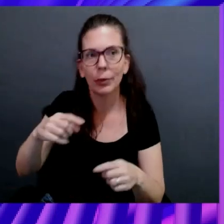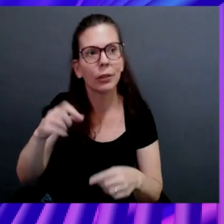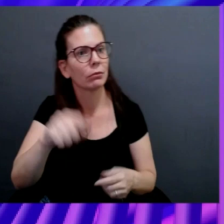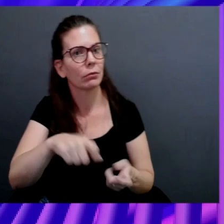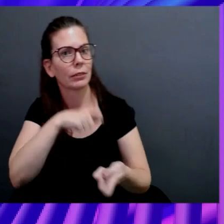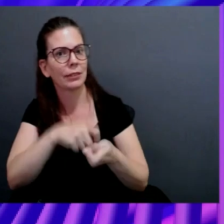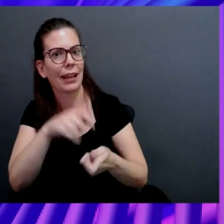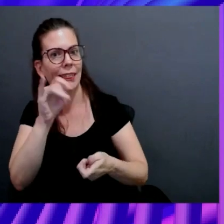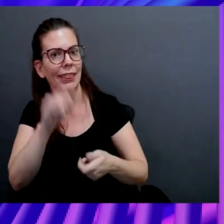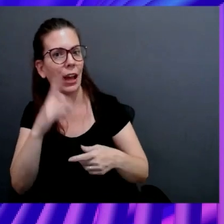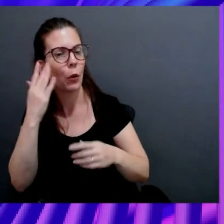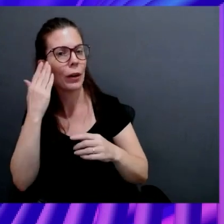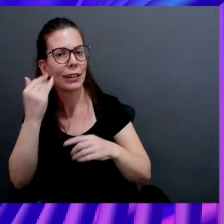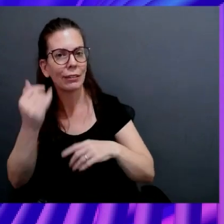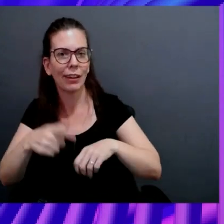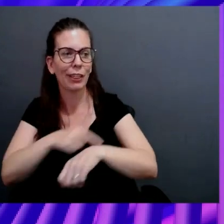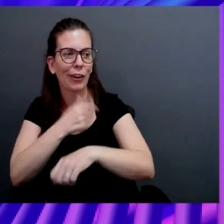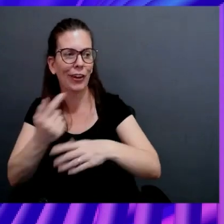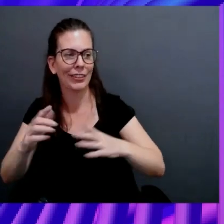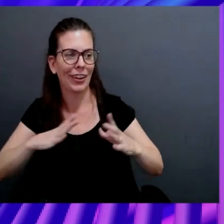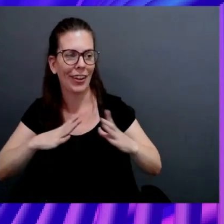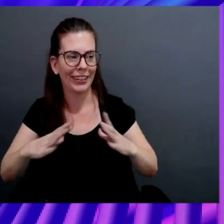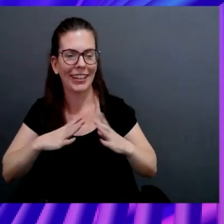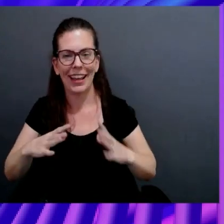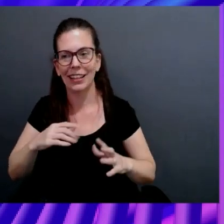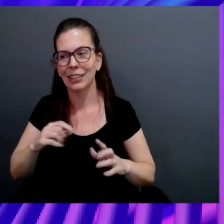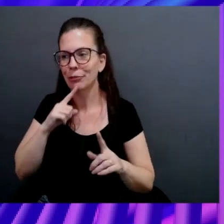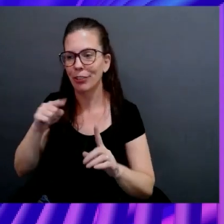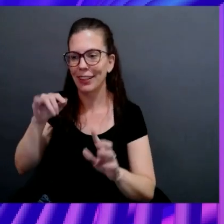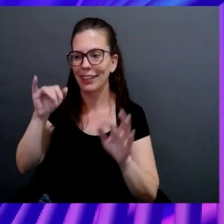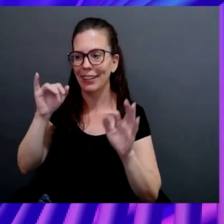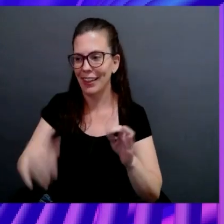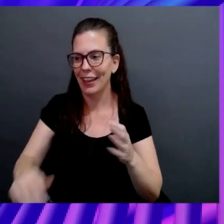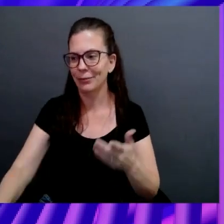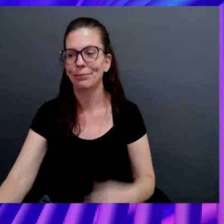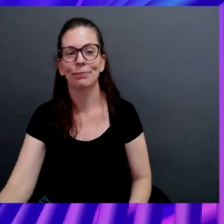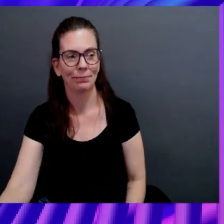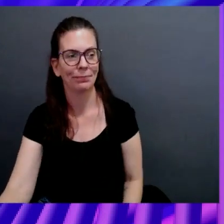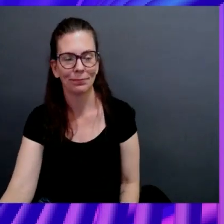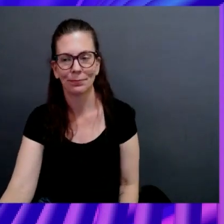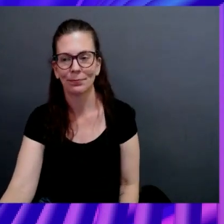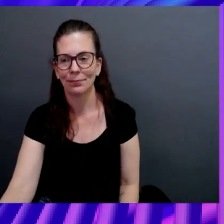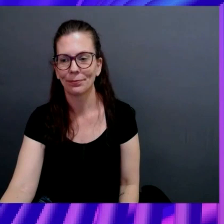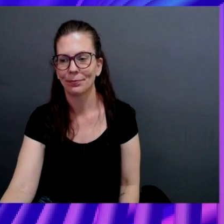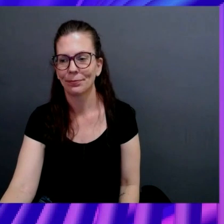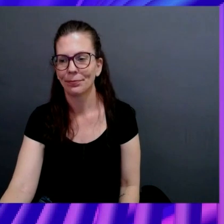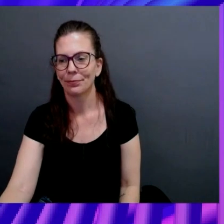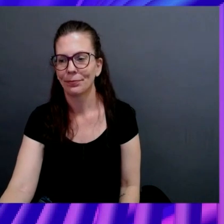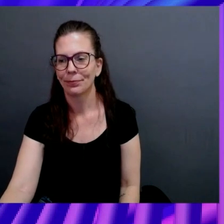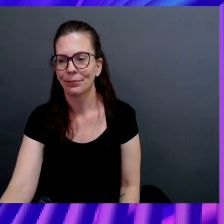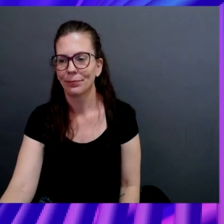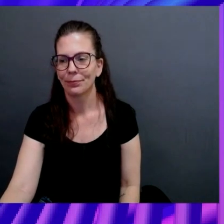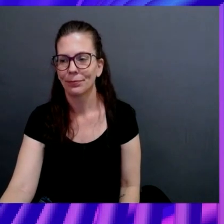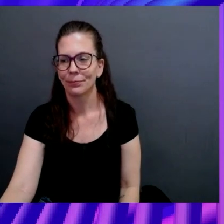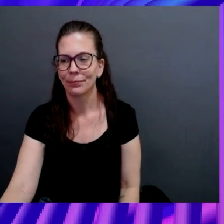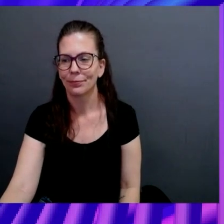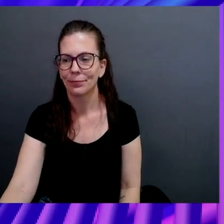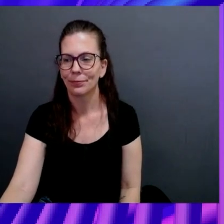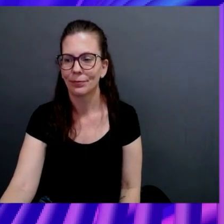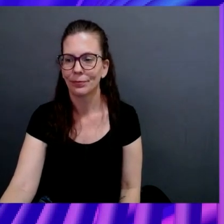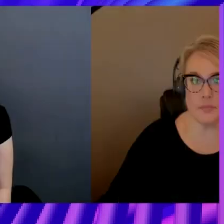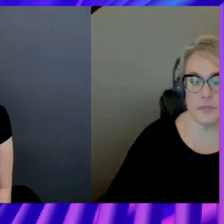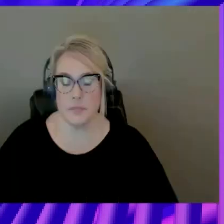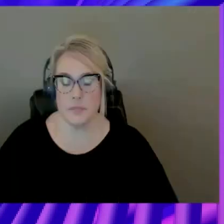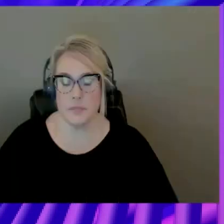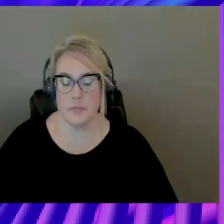holiday. So that's basically the slide we can get there. Yeah, so I want to talk a little more about the